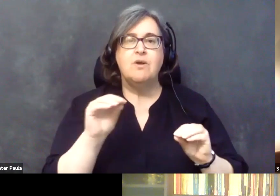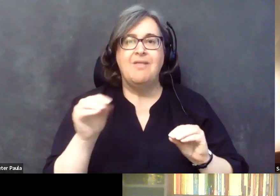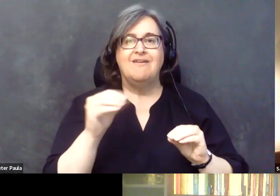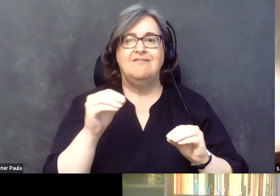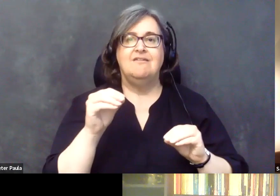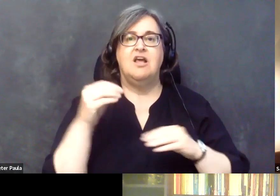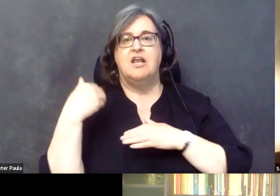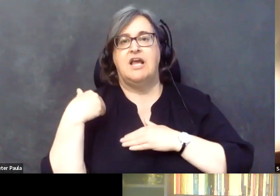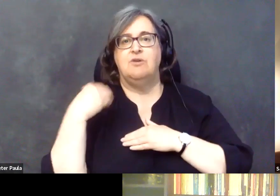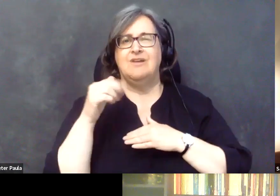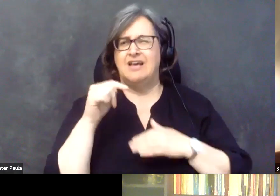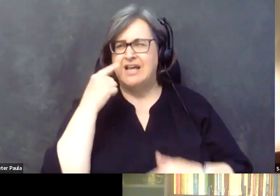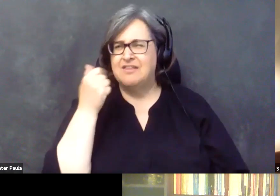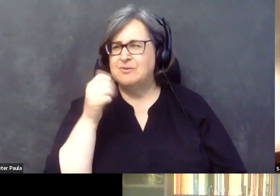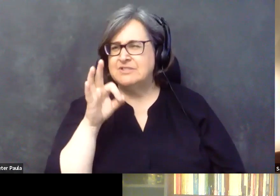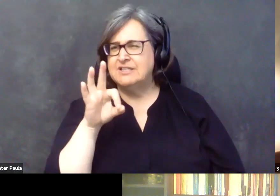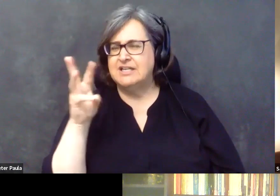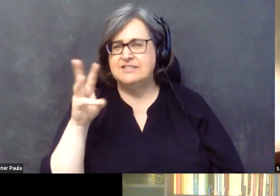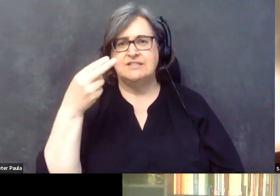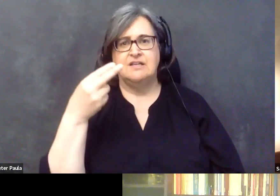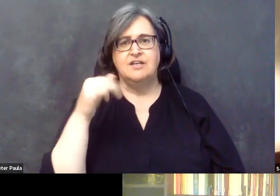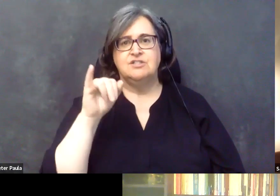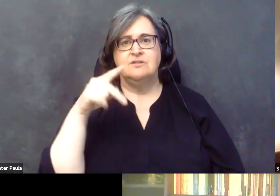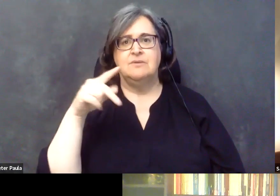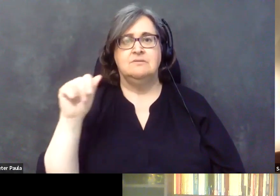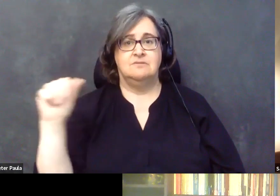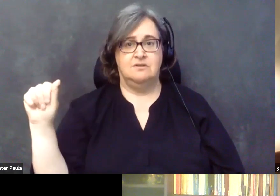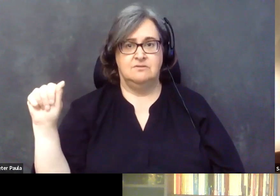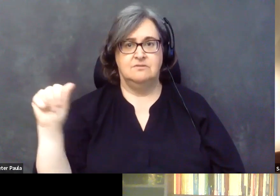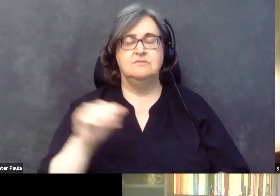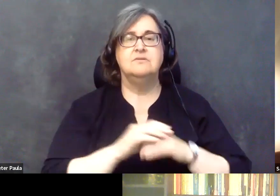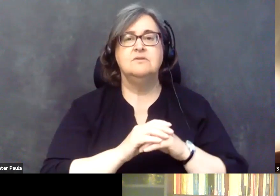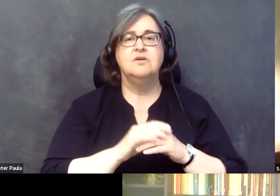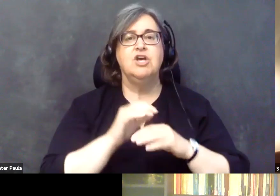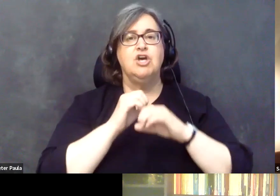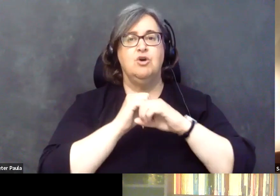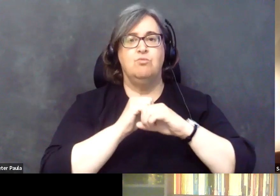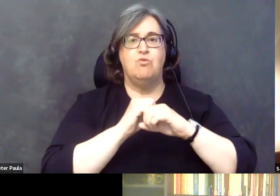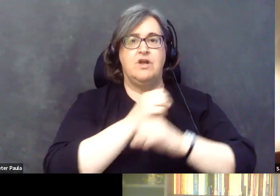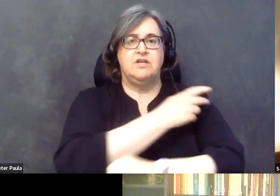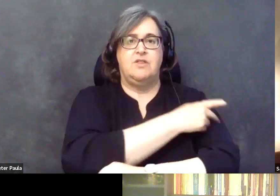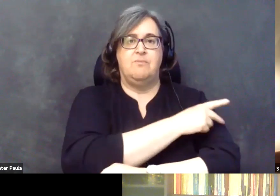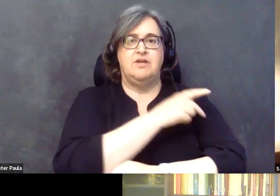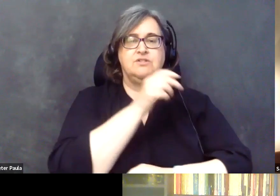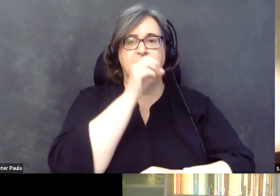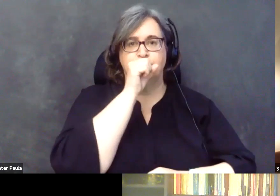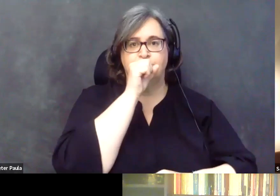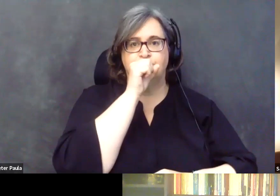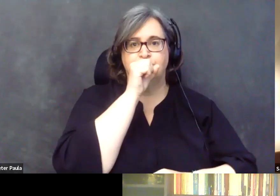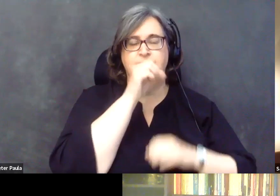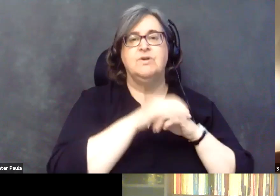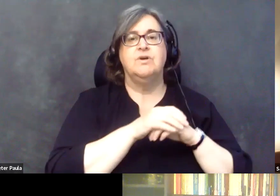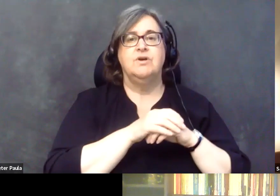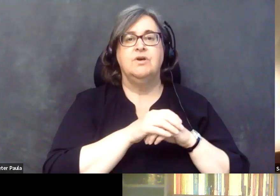I think it was 1996. And this was about protecting, again, the patient's confidentiality and